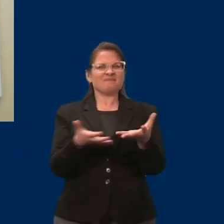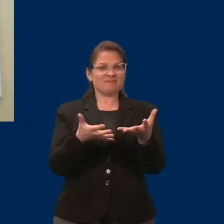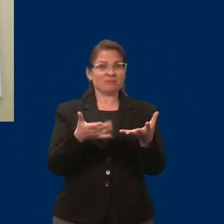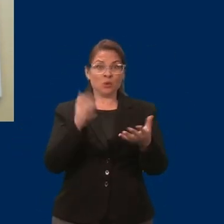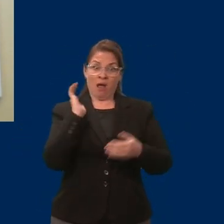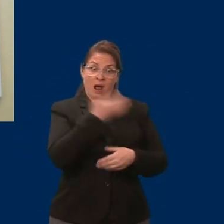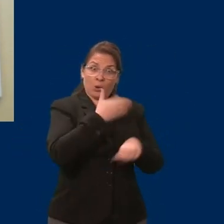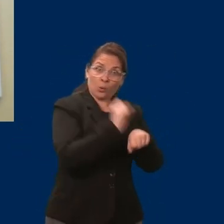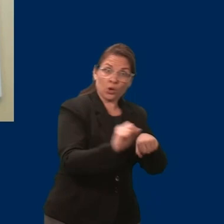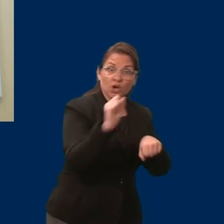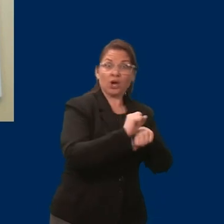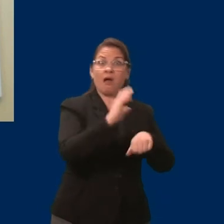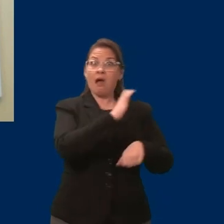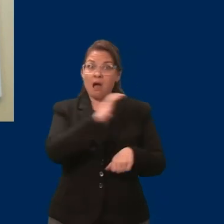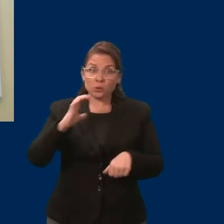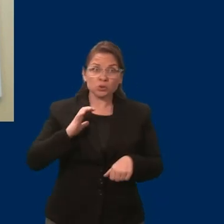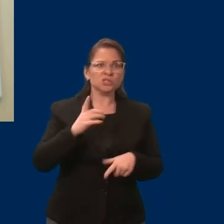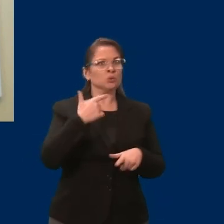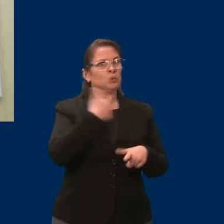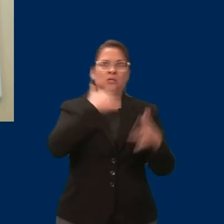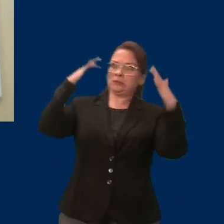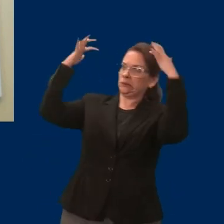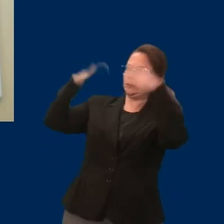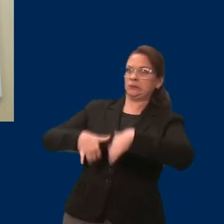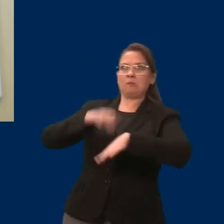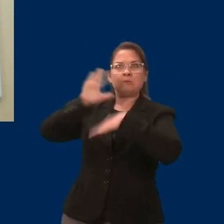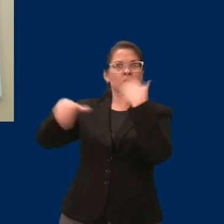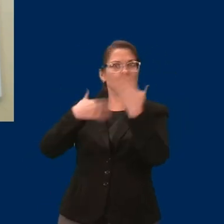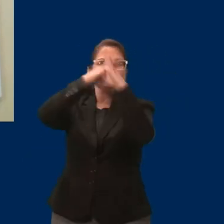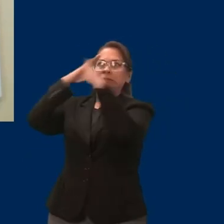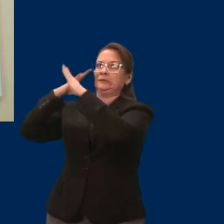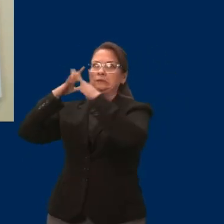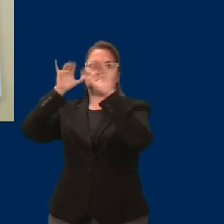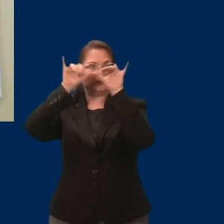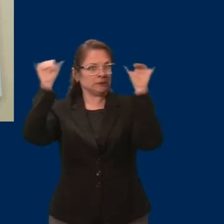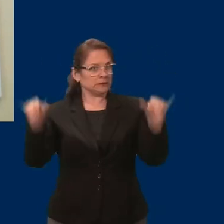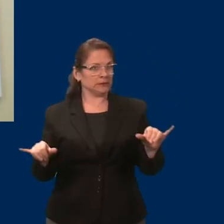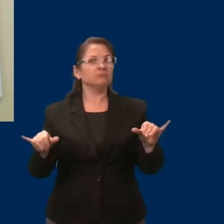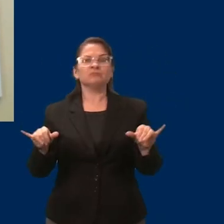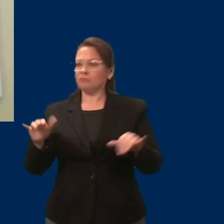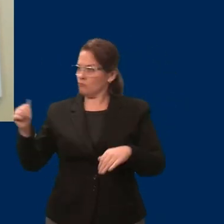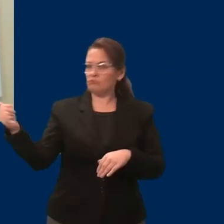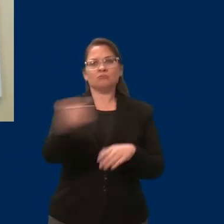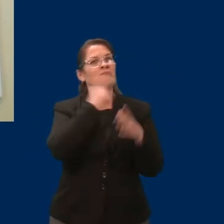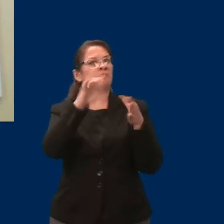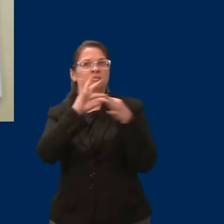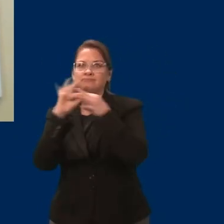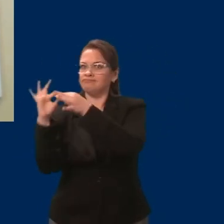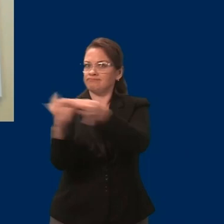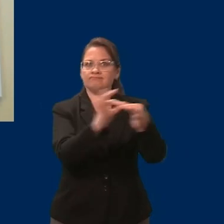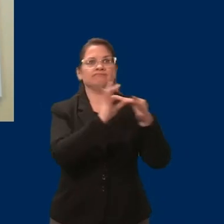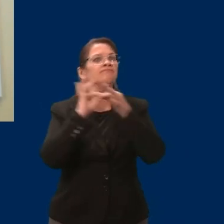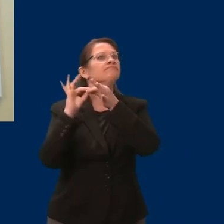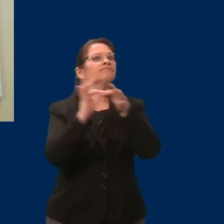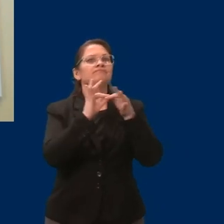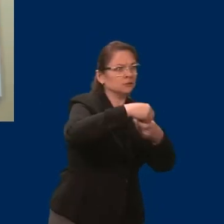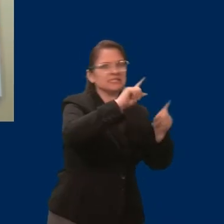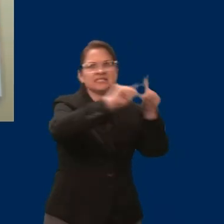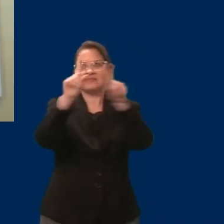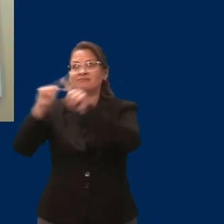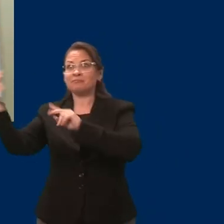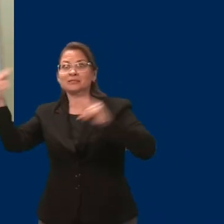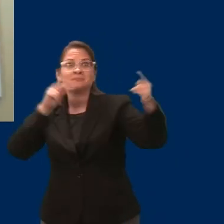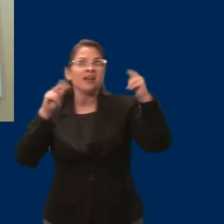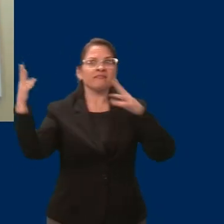state government works better for all Minnesotans to make sure that everyone is at the table where decisions are are being made.